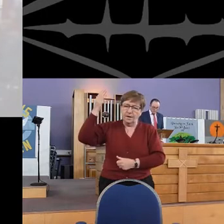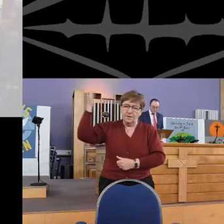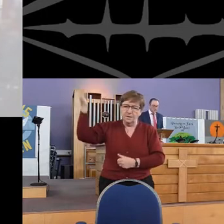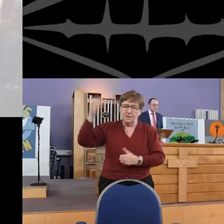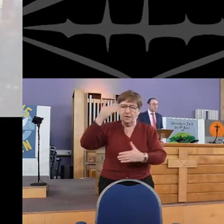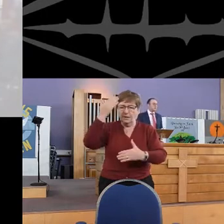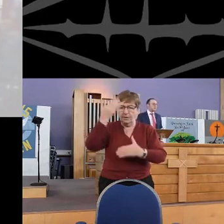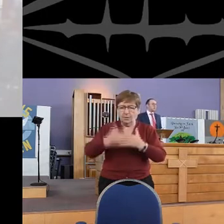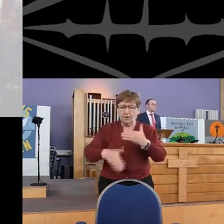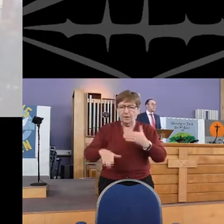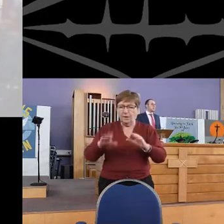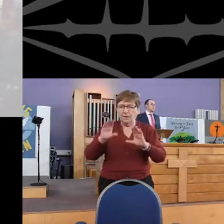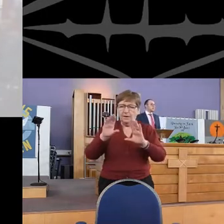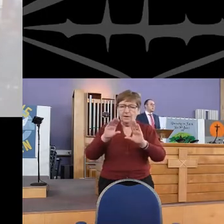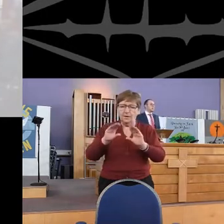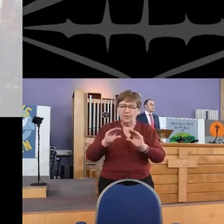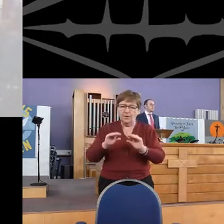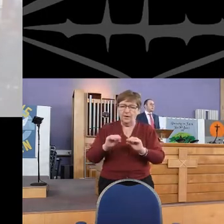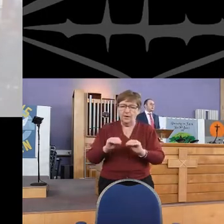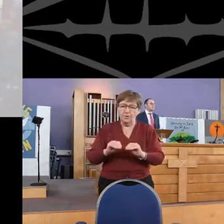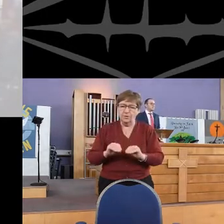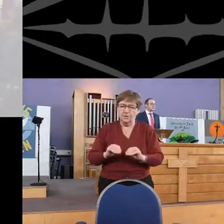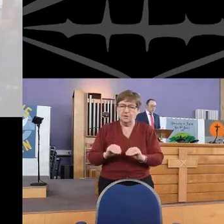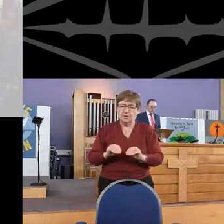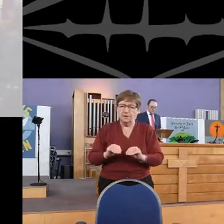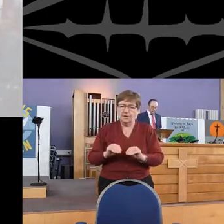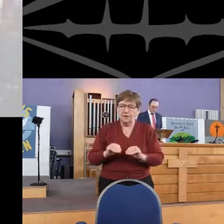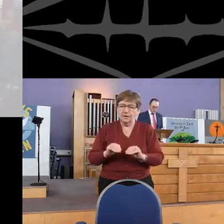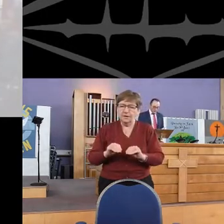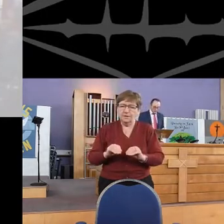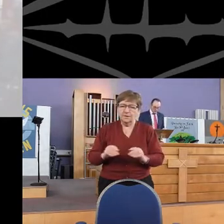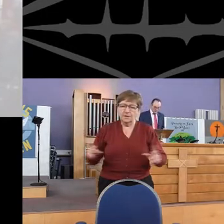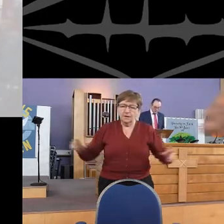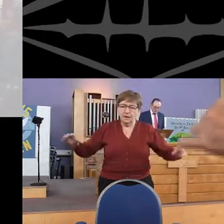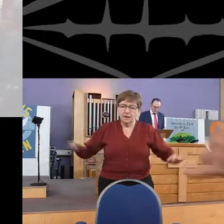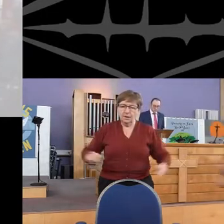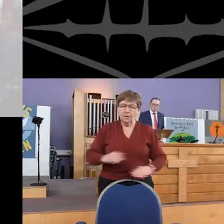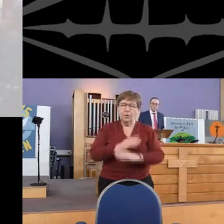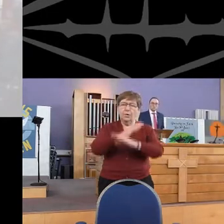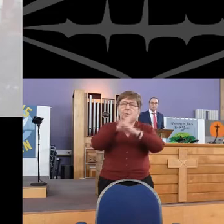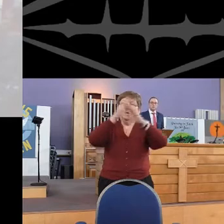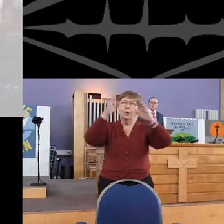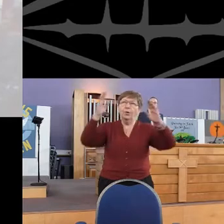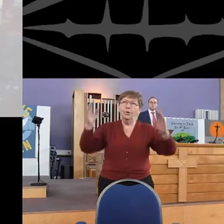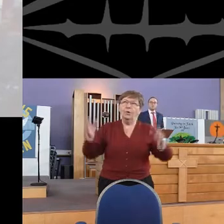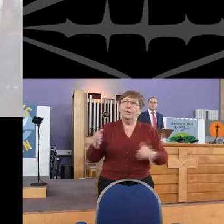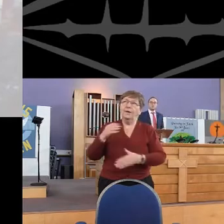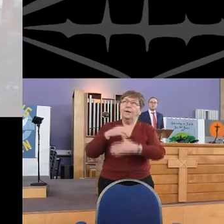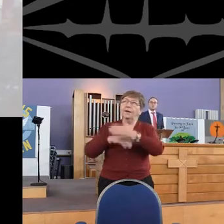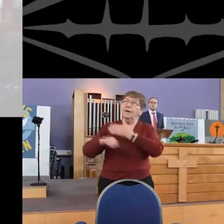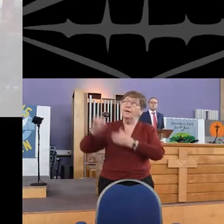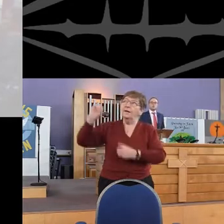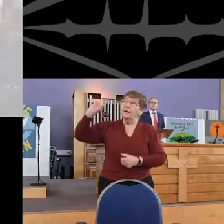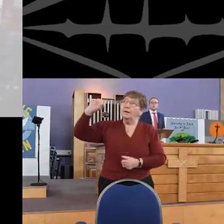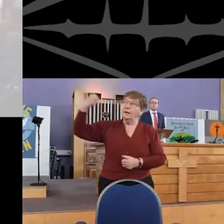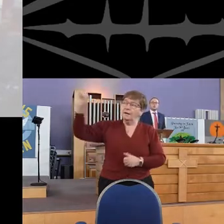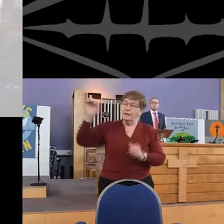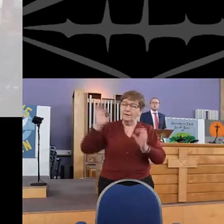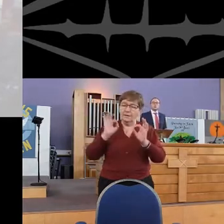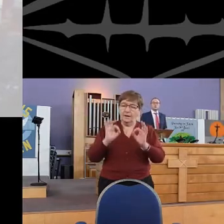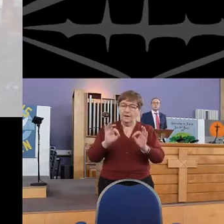praise thee with thy teaching, glory